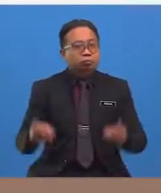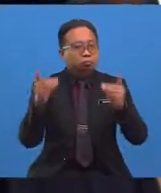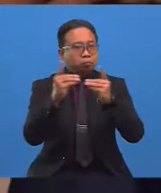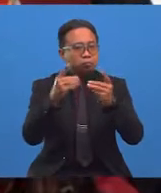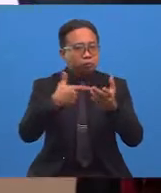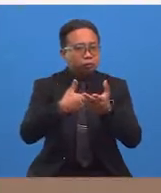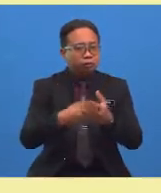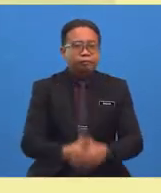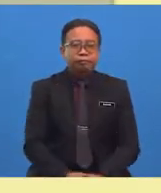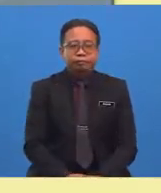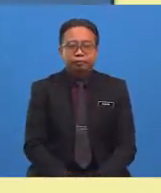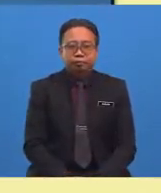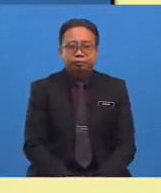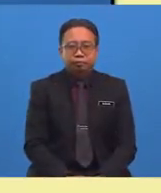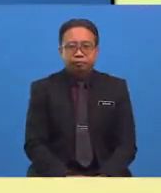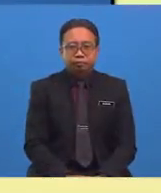right, mate.